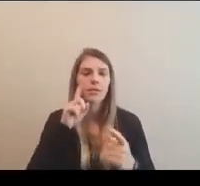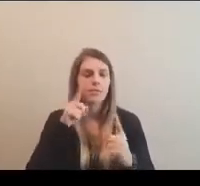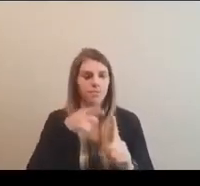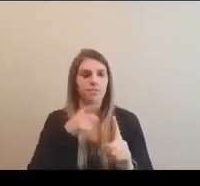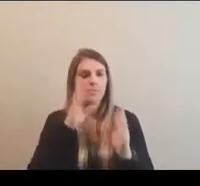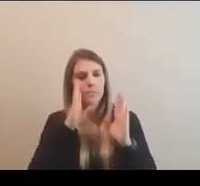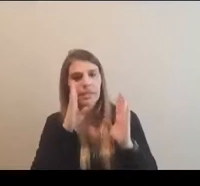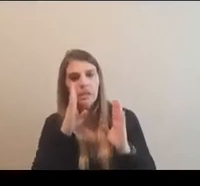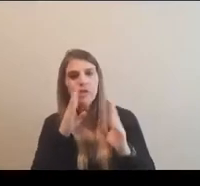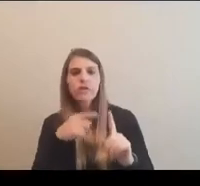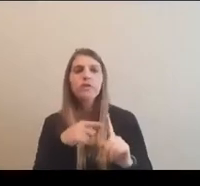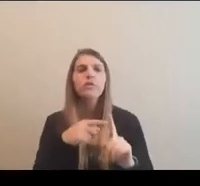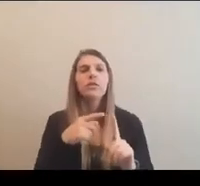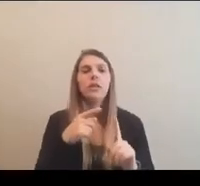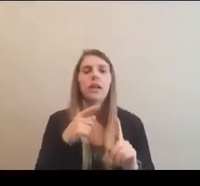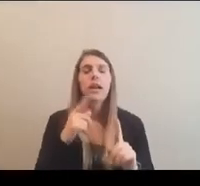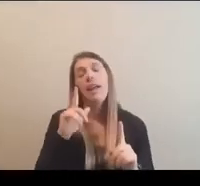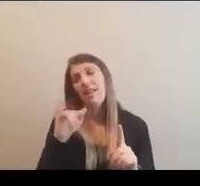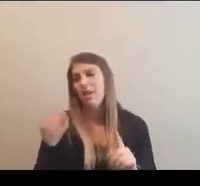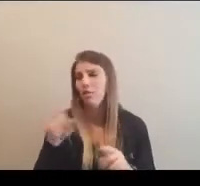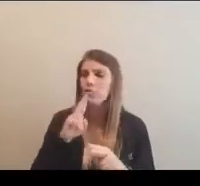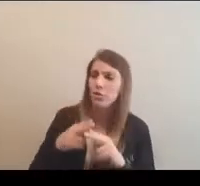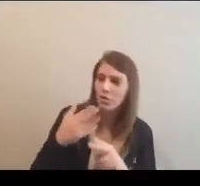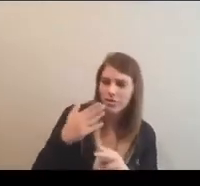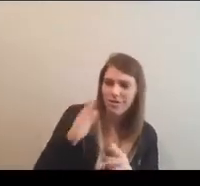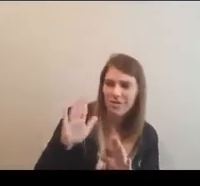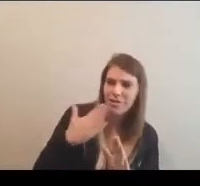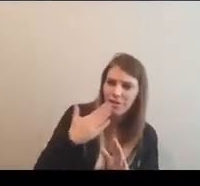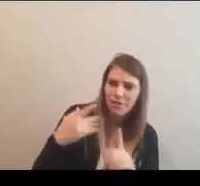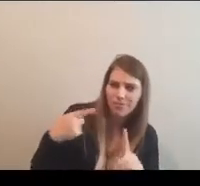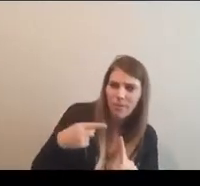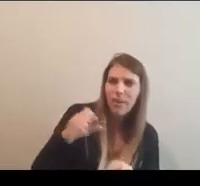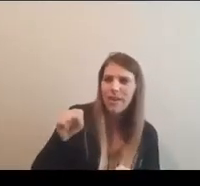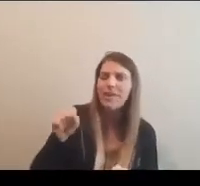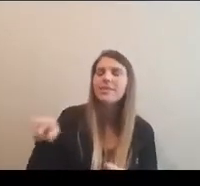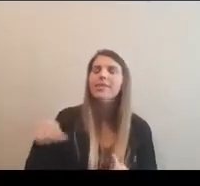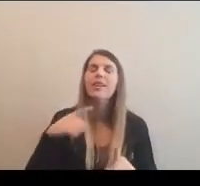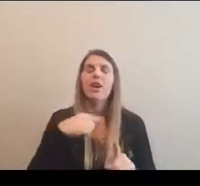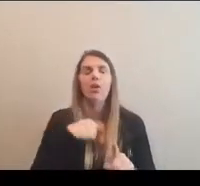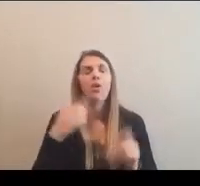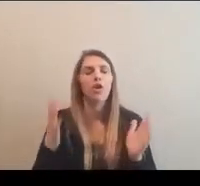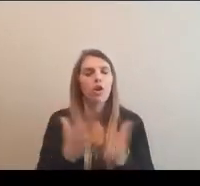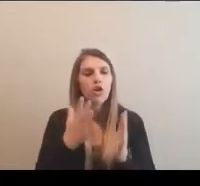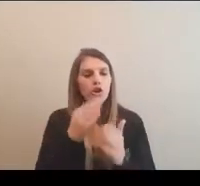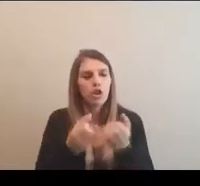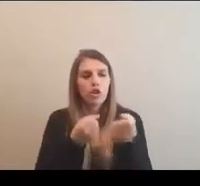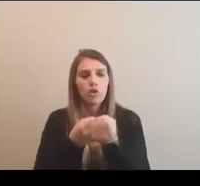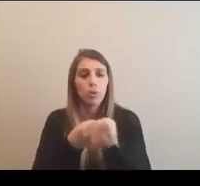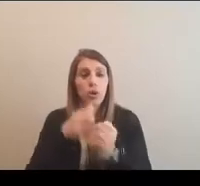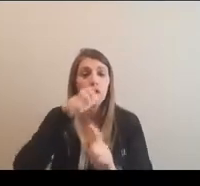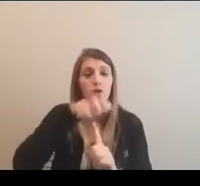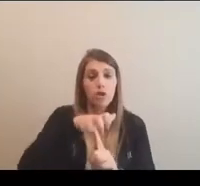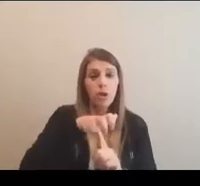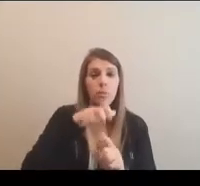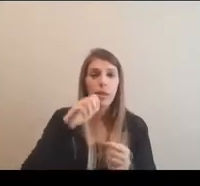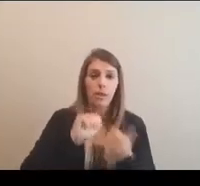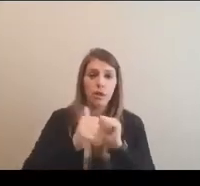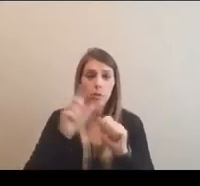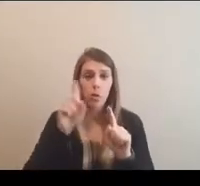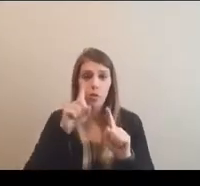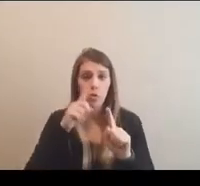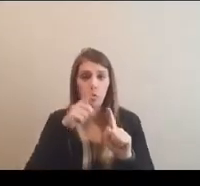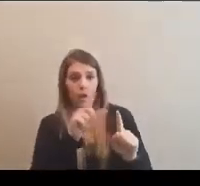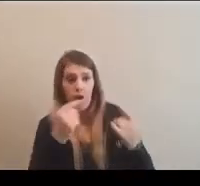And it's also, um, again, Lynn, make a great point, um, making sure that we're, we're encouraging and supporting the championships and the sports where they are.